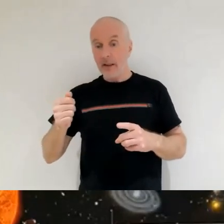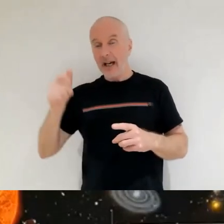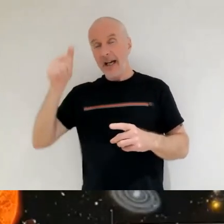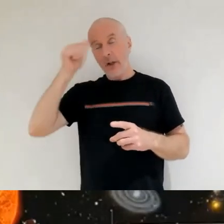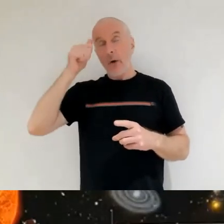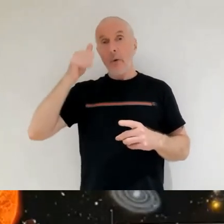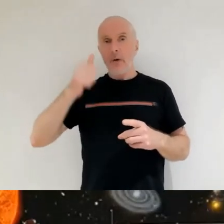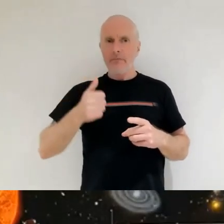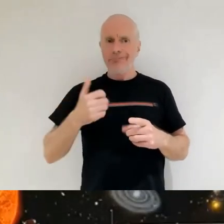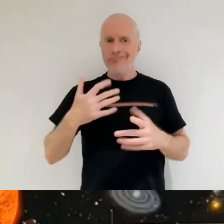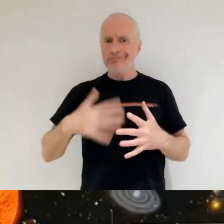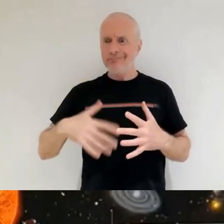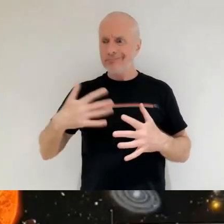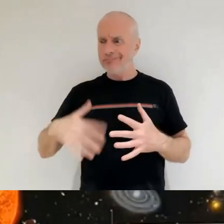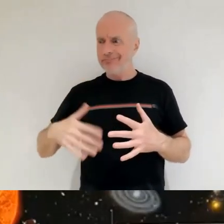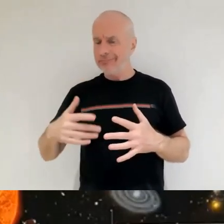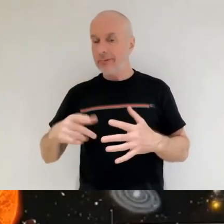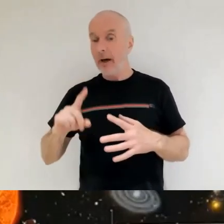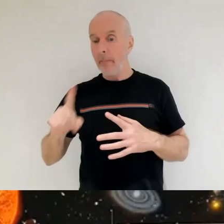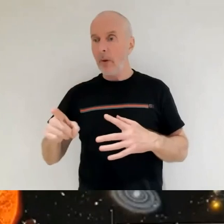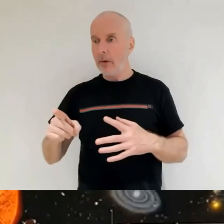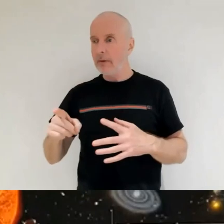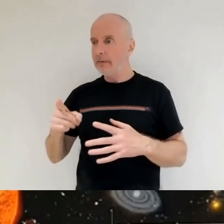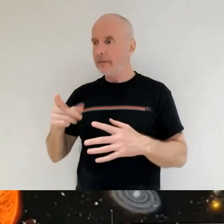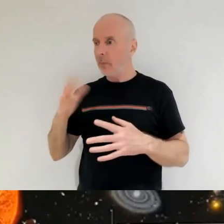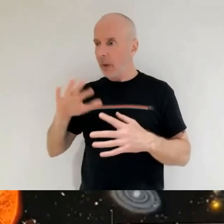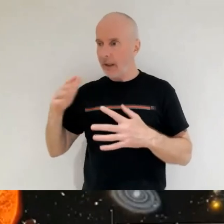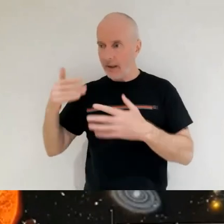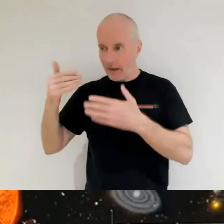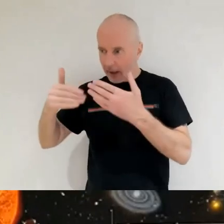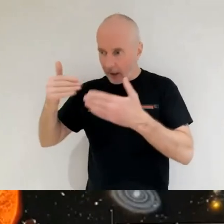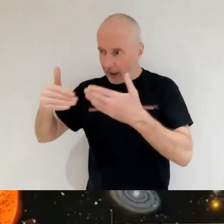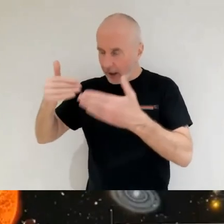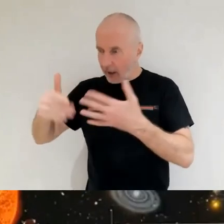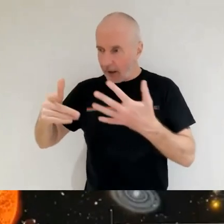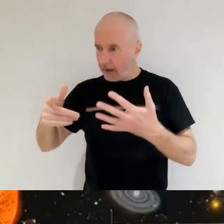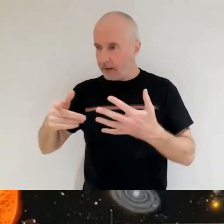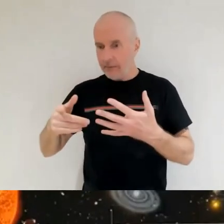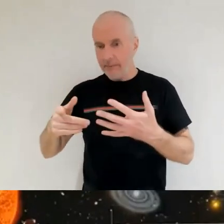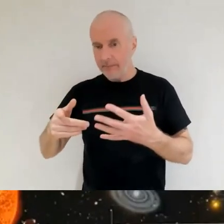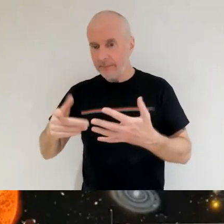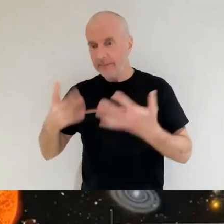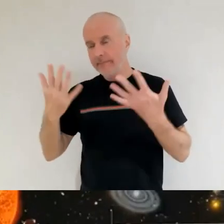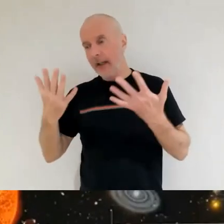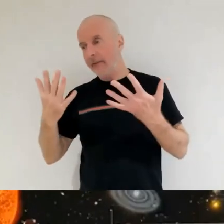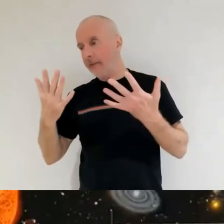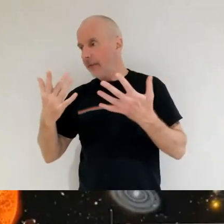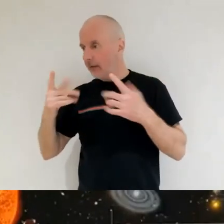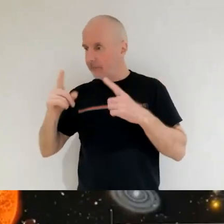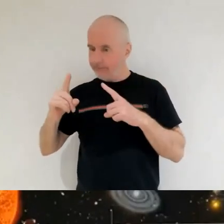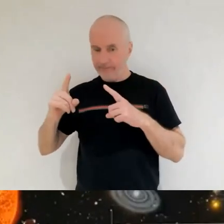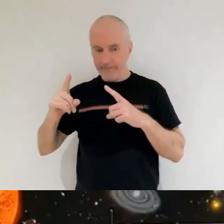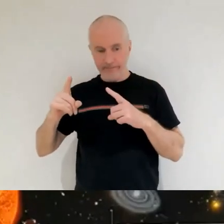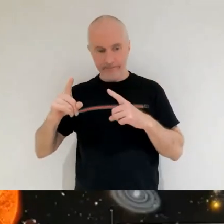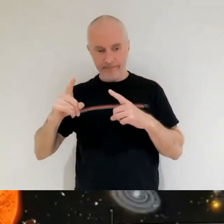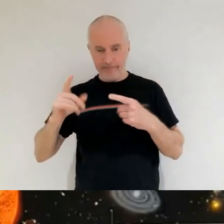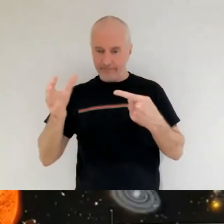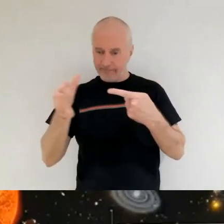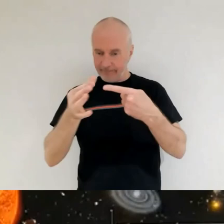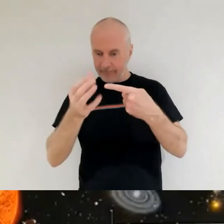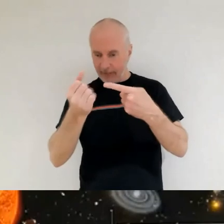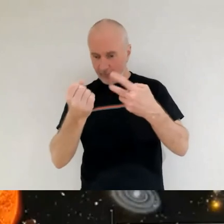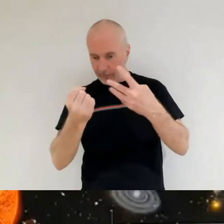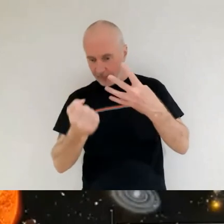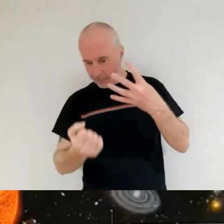so we're going to make it do as much as we can as long as it's following those criteria is from my point of view it's absolutely